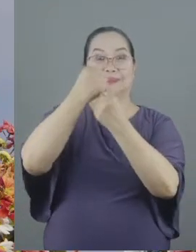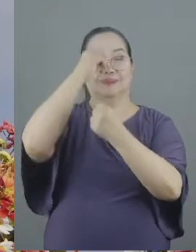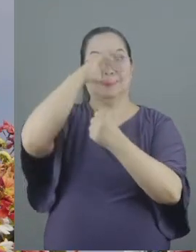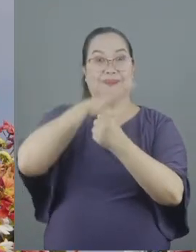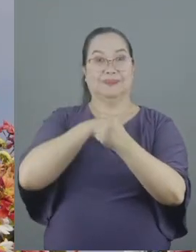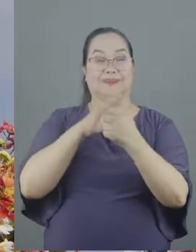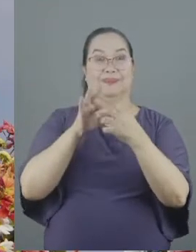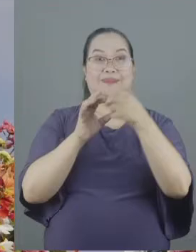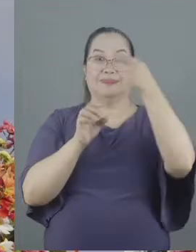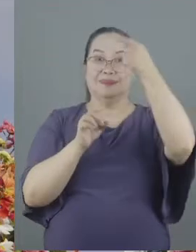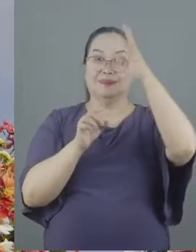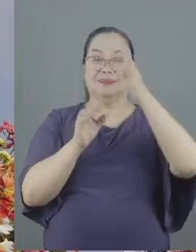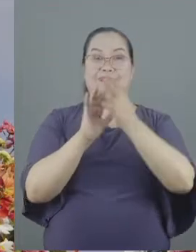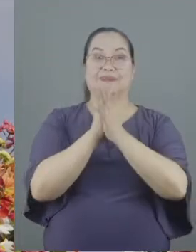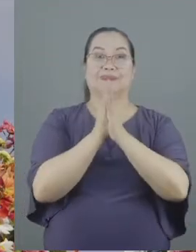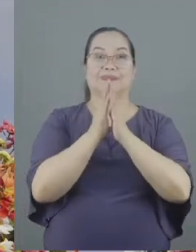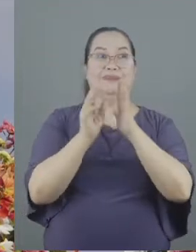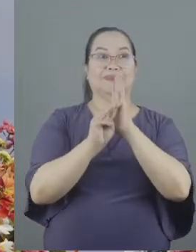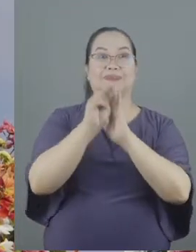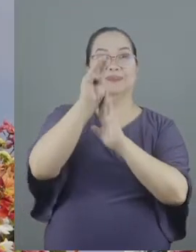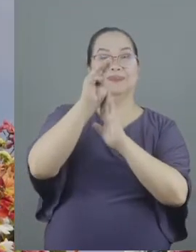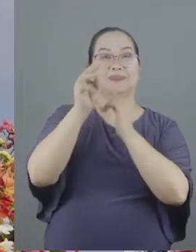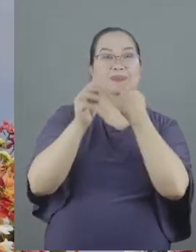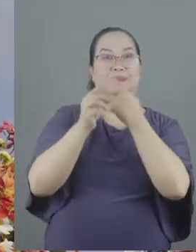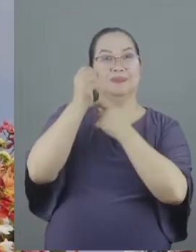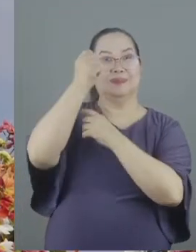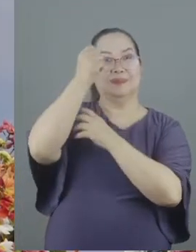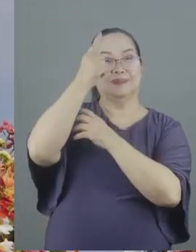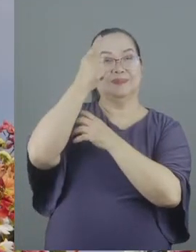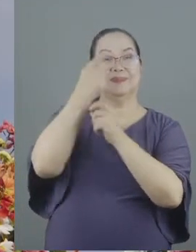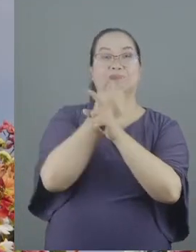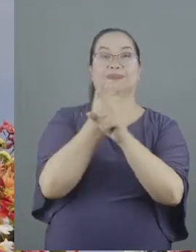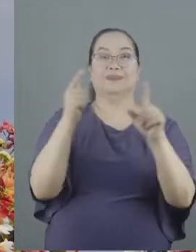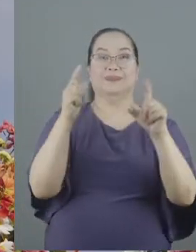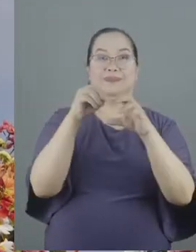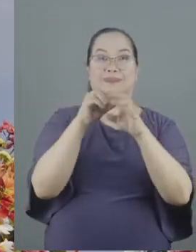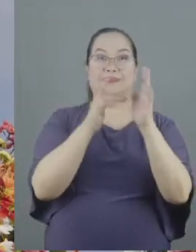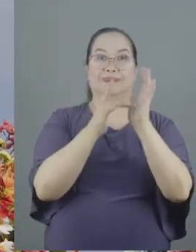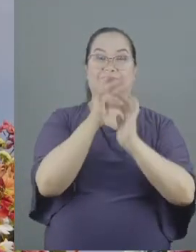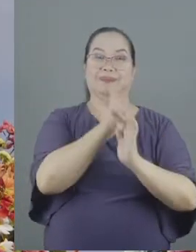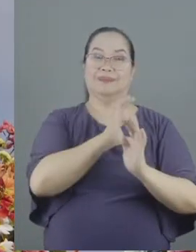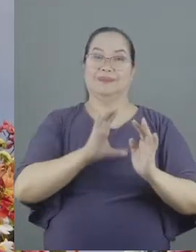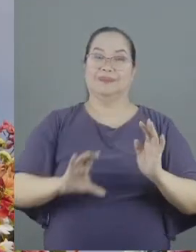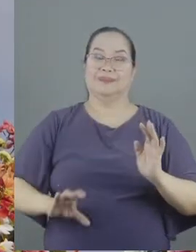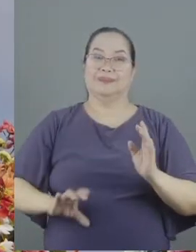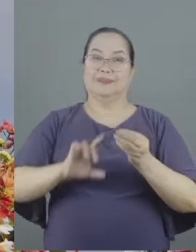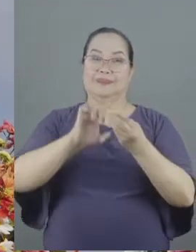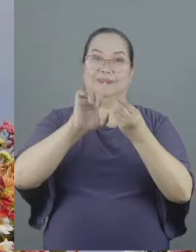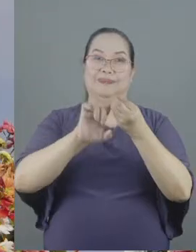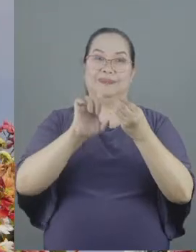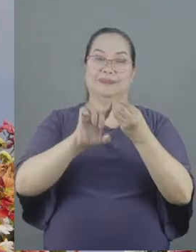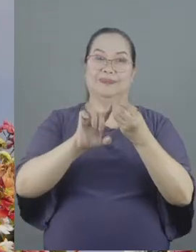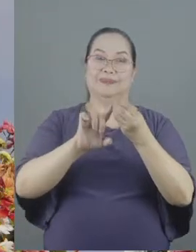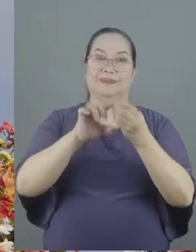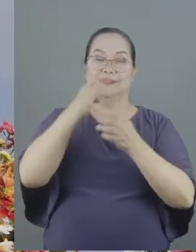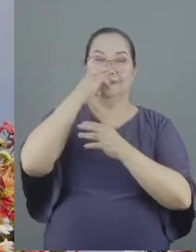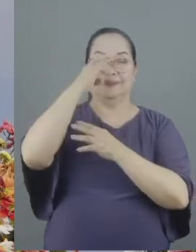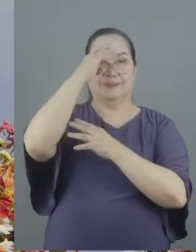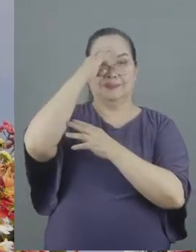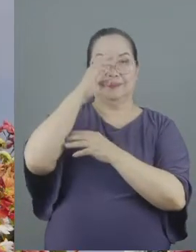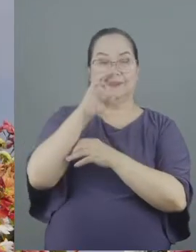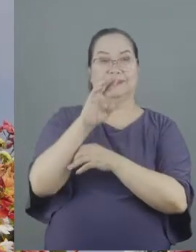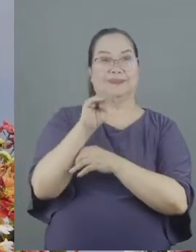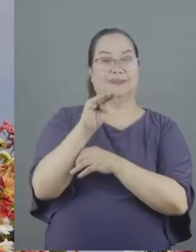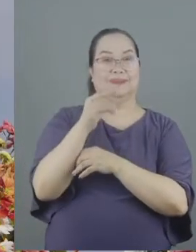to be mature those who understand their liberty in Christ that's what this whole section is about in Romans 14 2